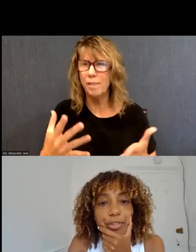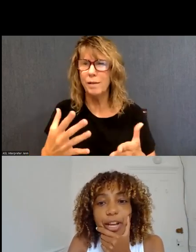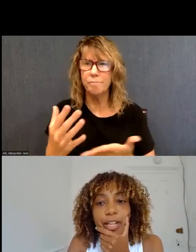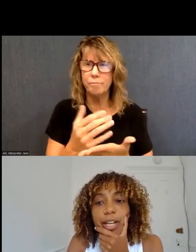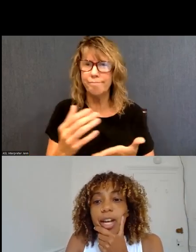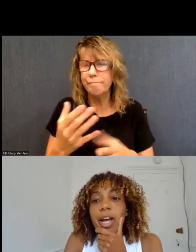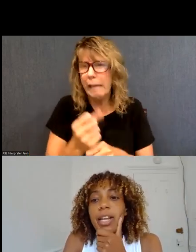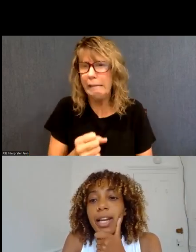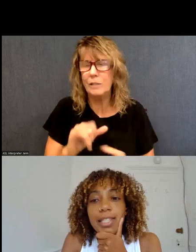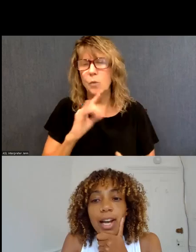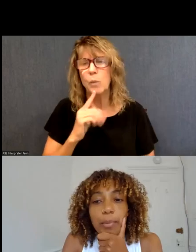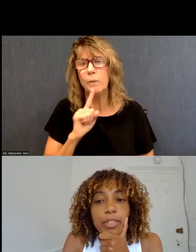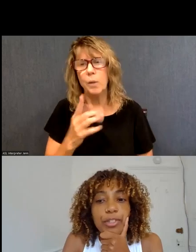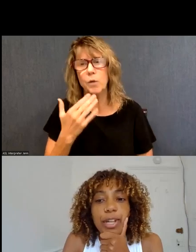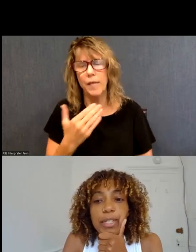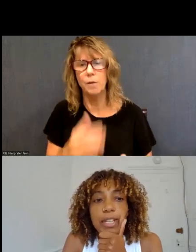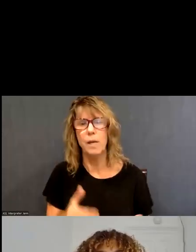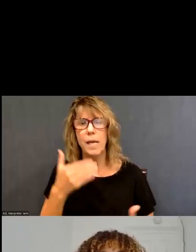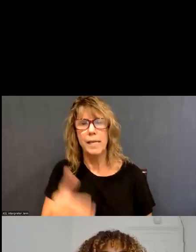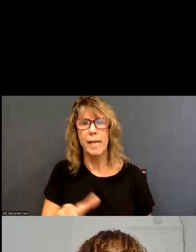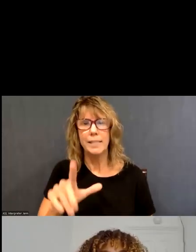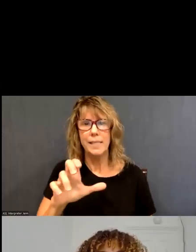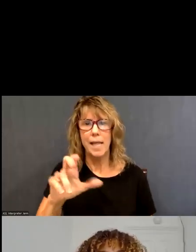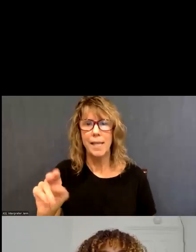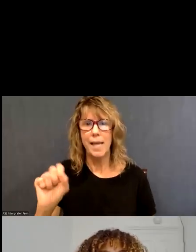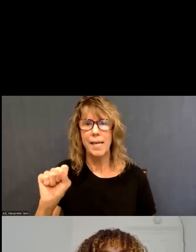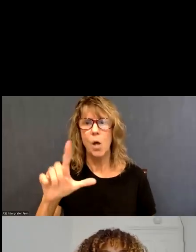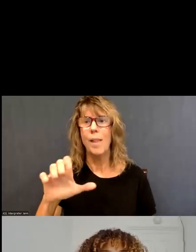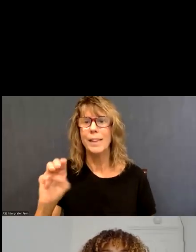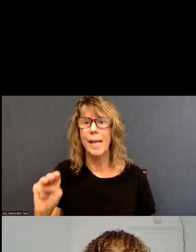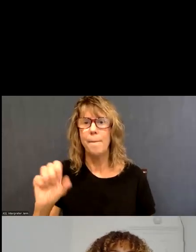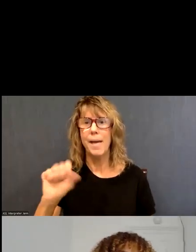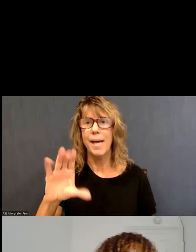so much for that. Next up, Mr. Lem Scott, your reflections.